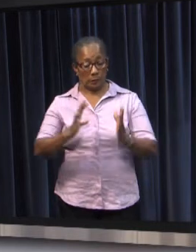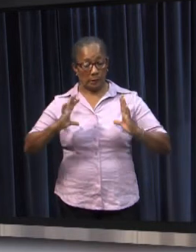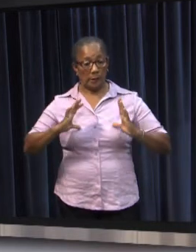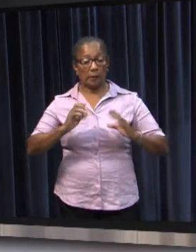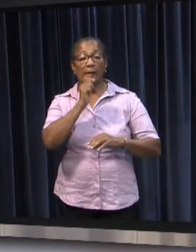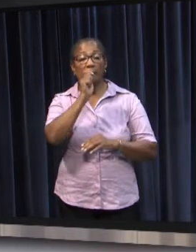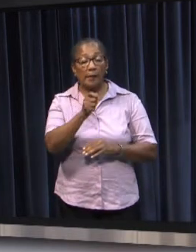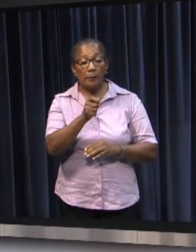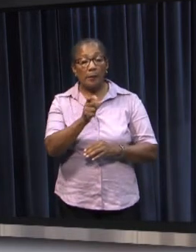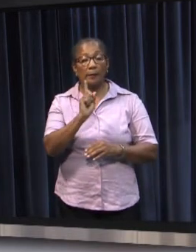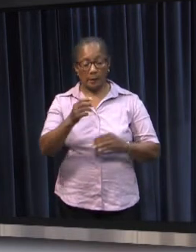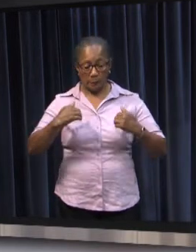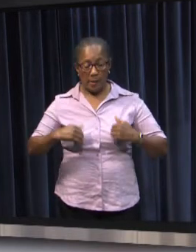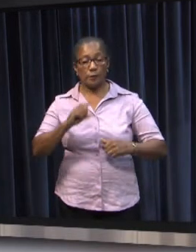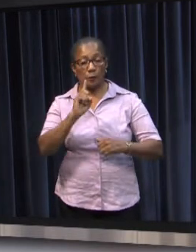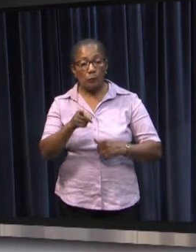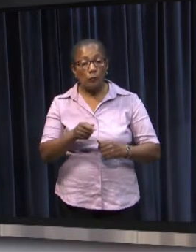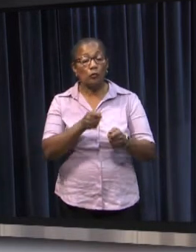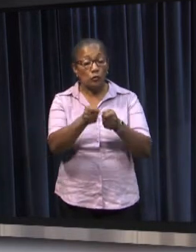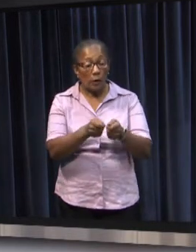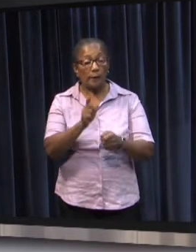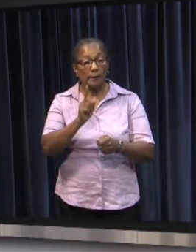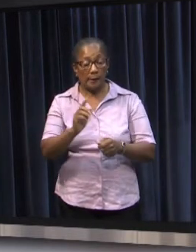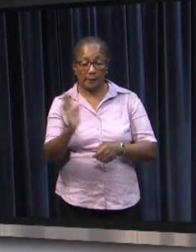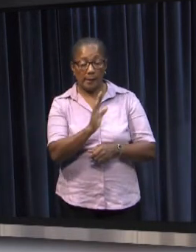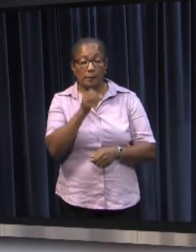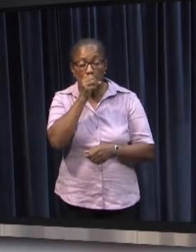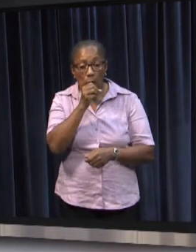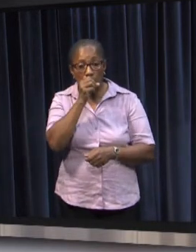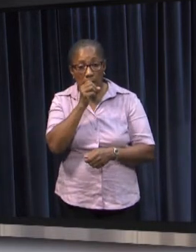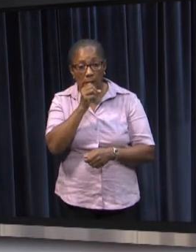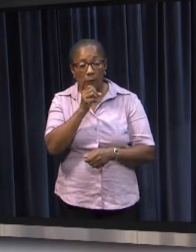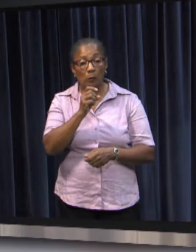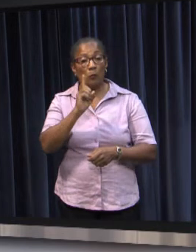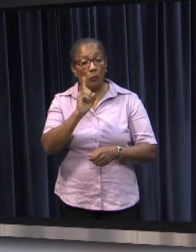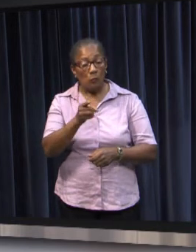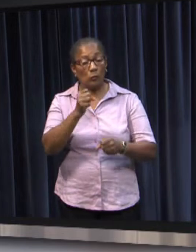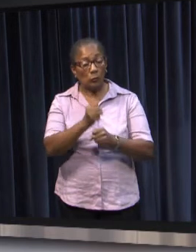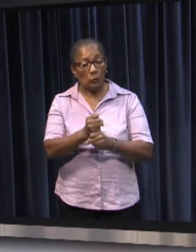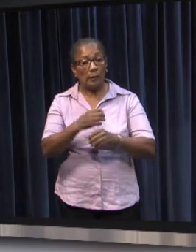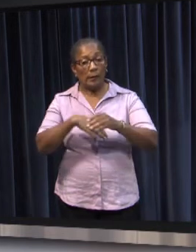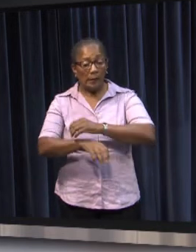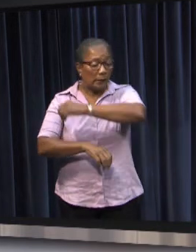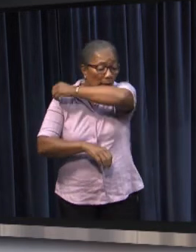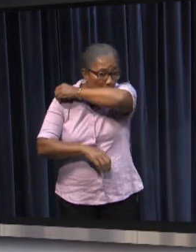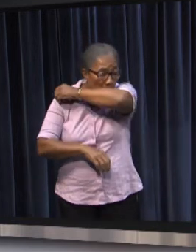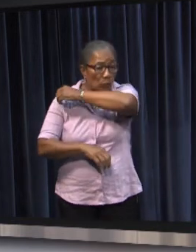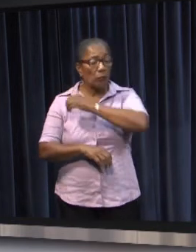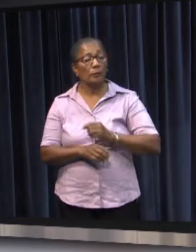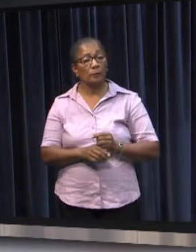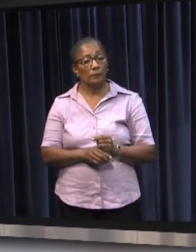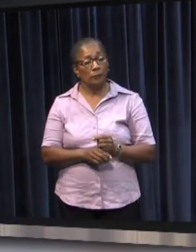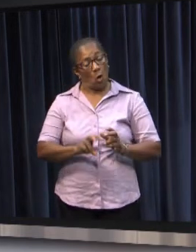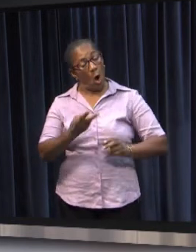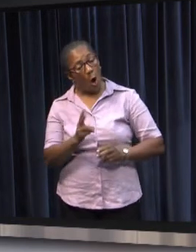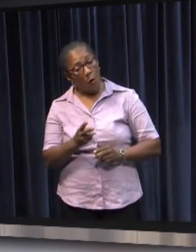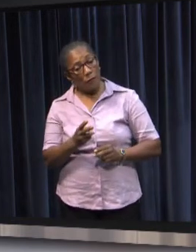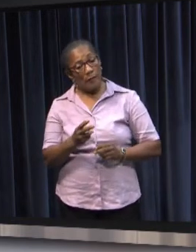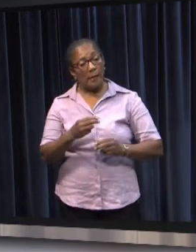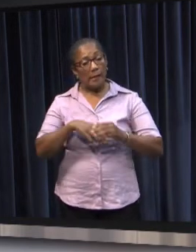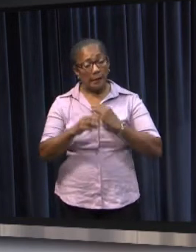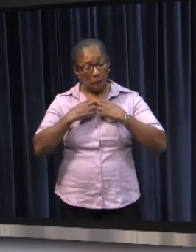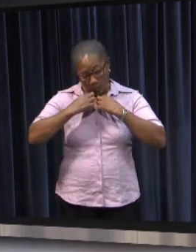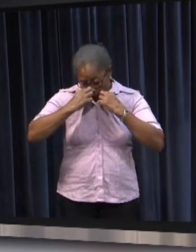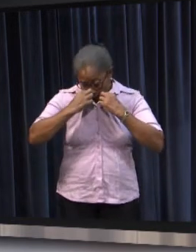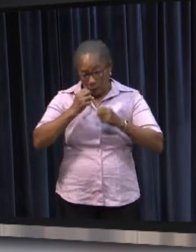clinics. And finally, the Director advises that people should ensure that when they cough, that they do that either in